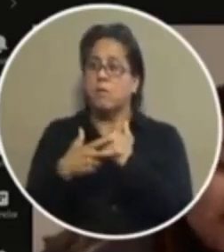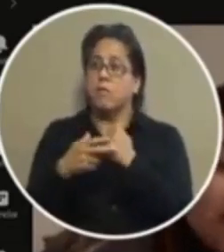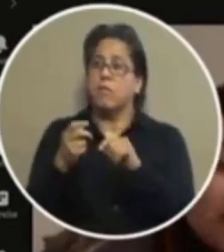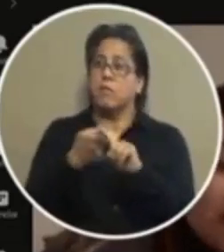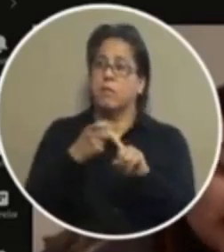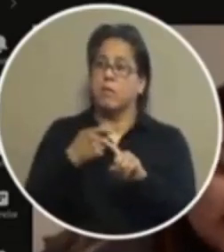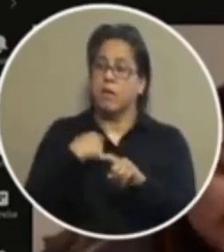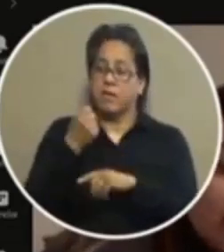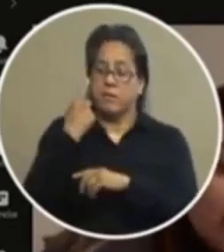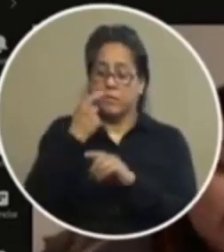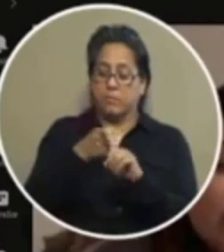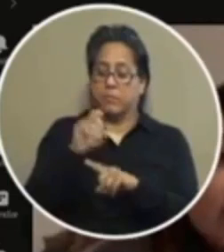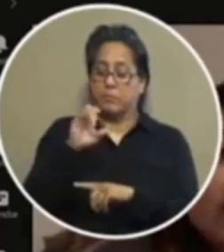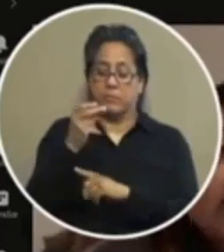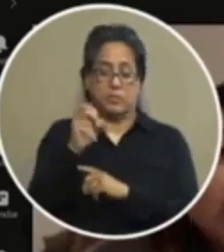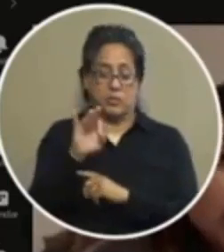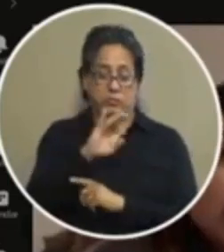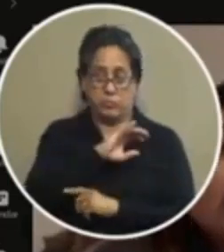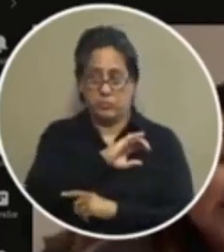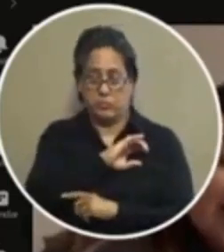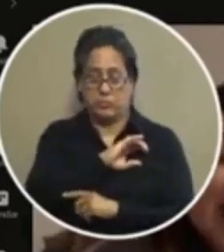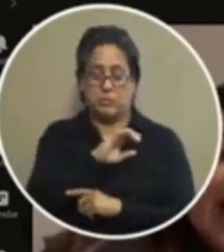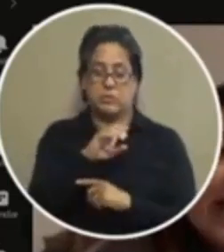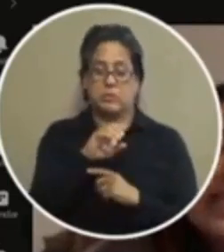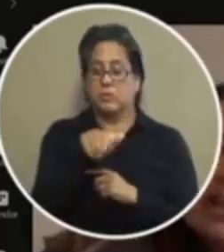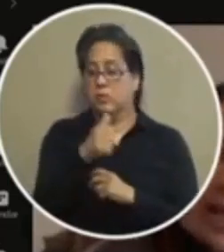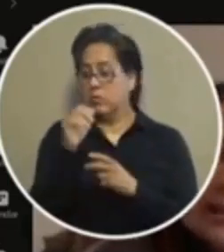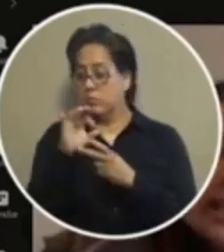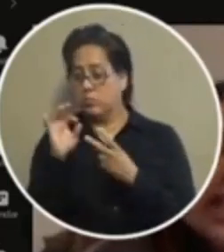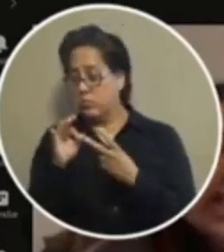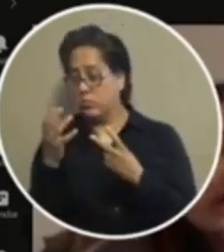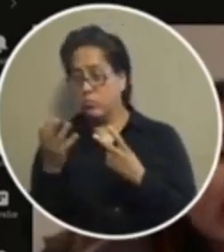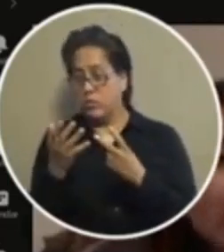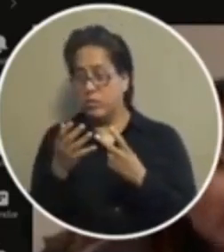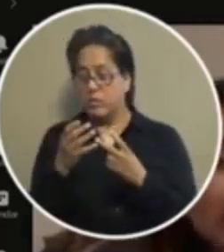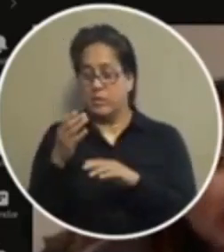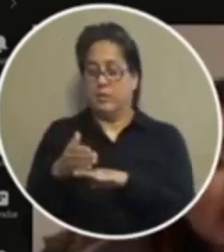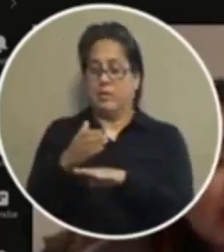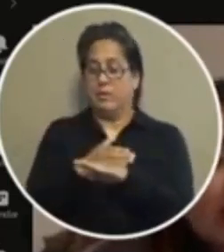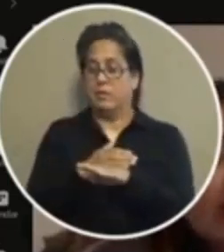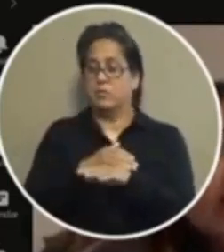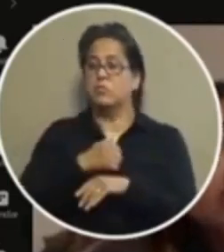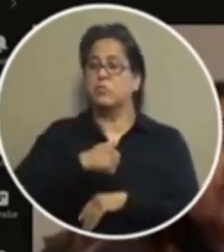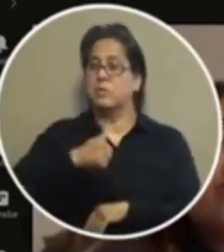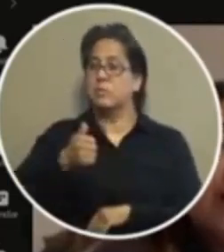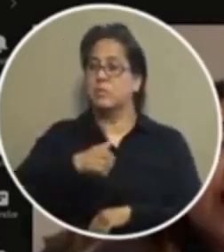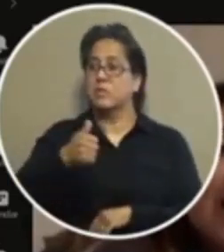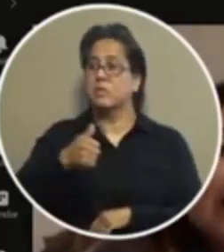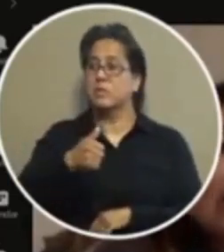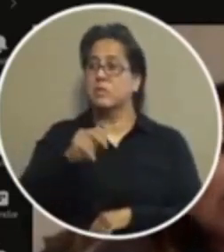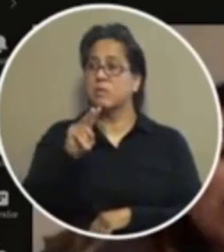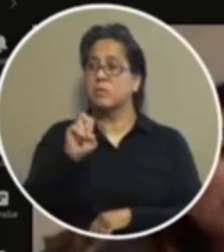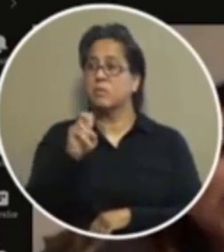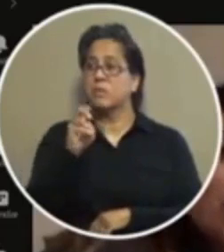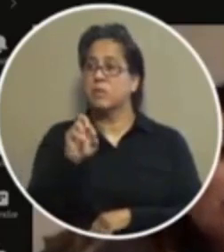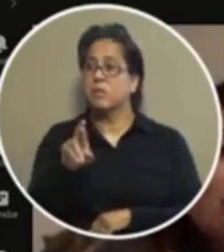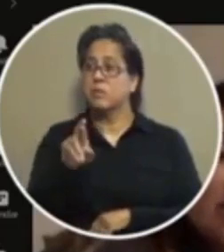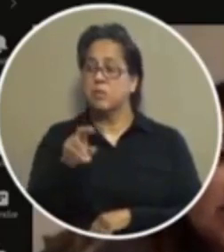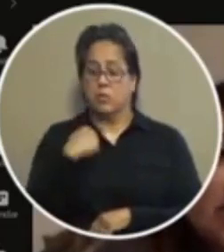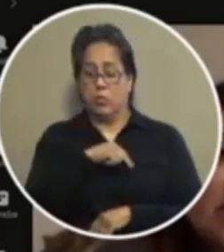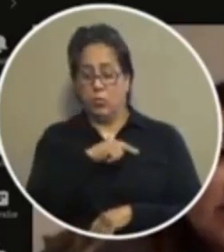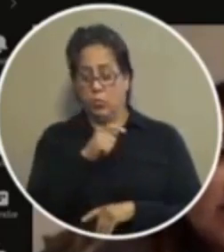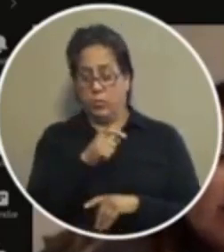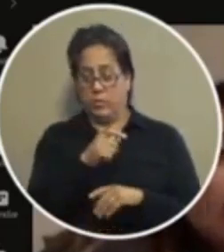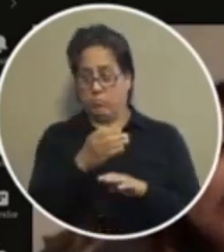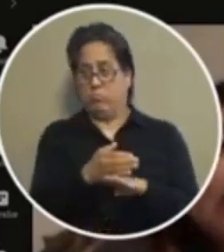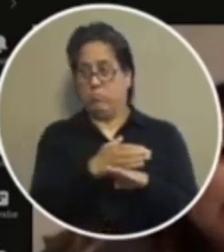understand from the chief of police the alternative is to enhance the transportation vendor so if we enhance the transportation